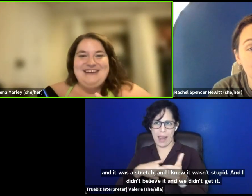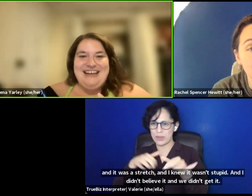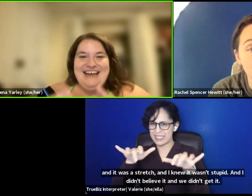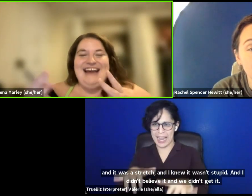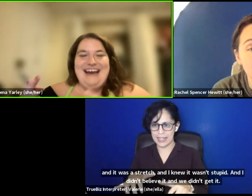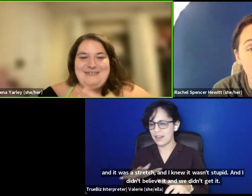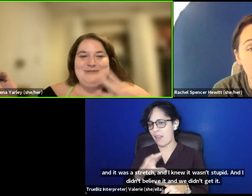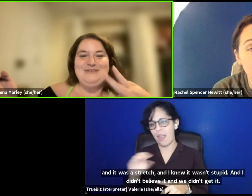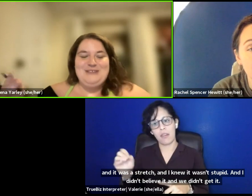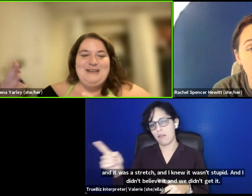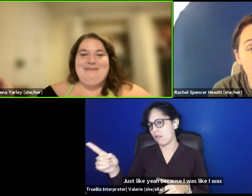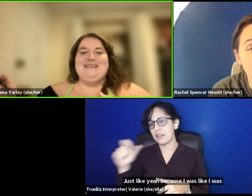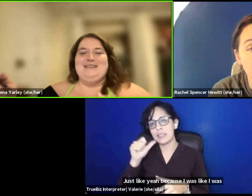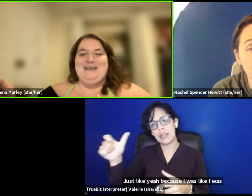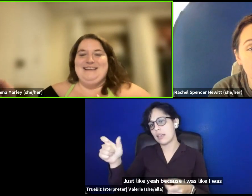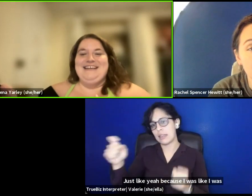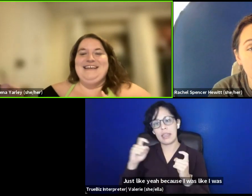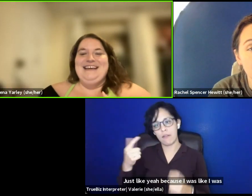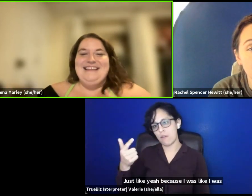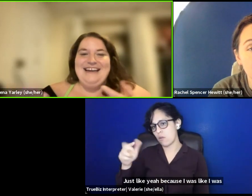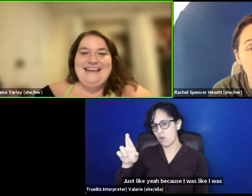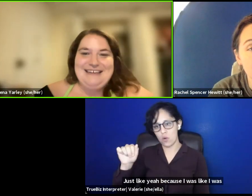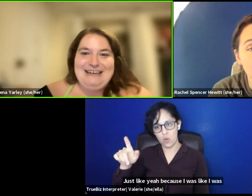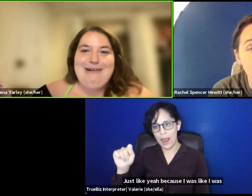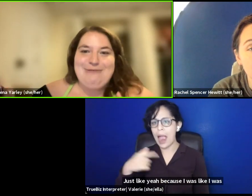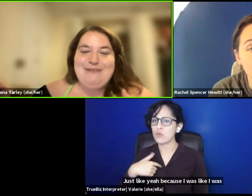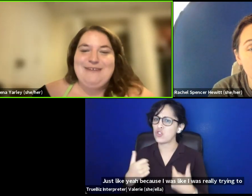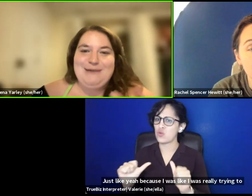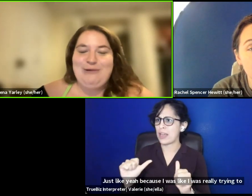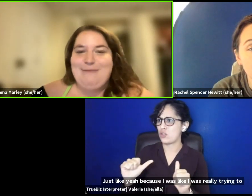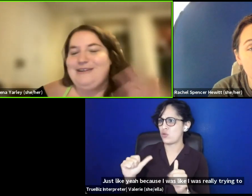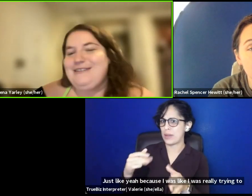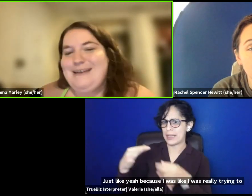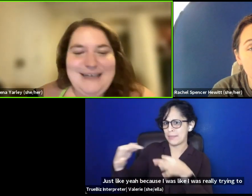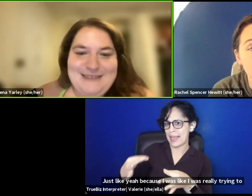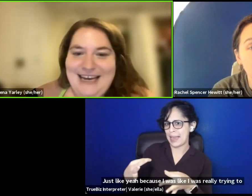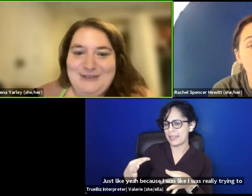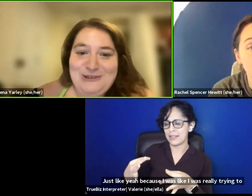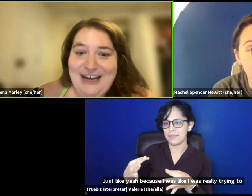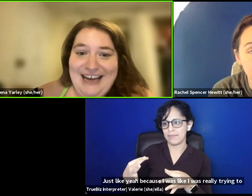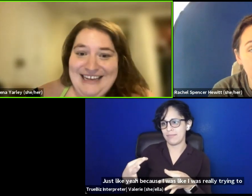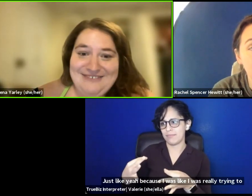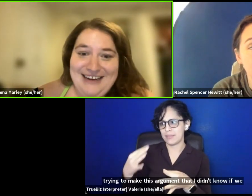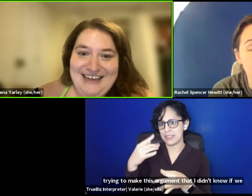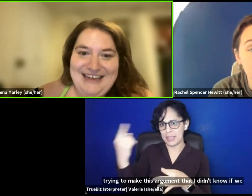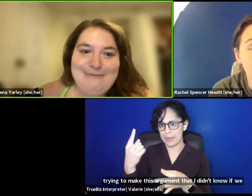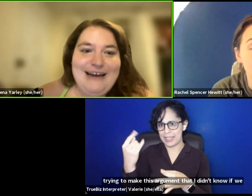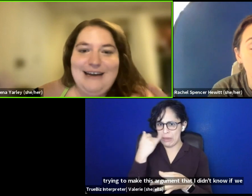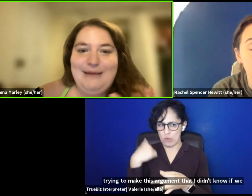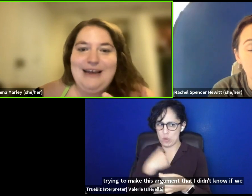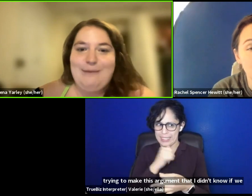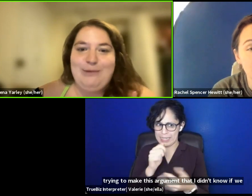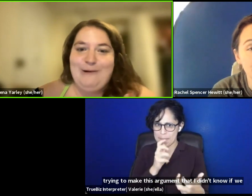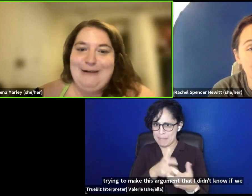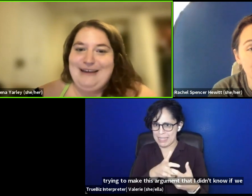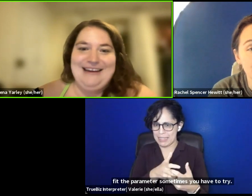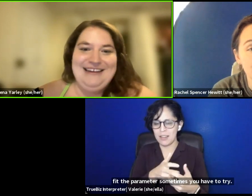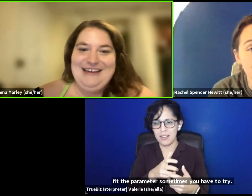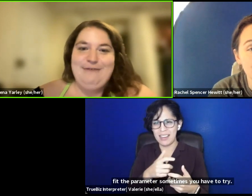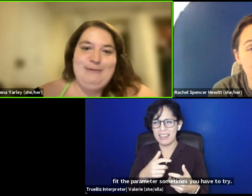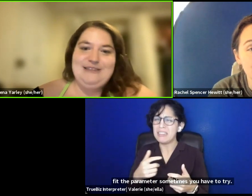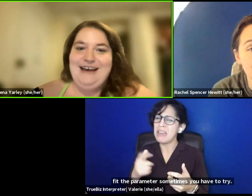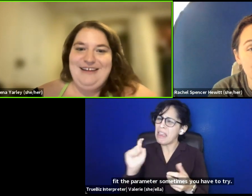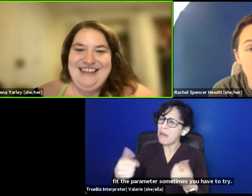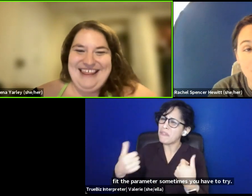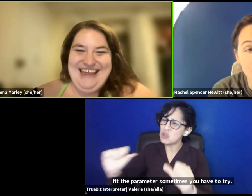because it was a stretch. Like I was really trying to make this argument that I didn't know if we fit the parameters. Sometimes you have to try, right? Like I'm not going to make up programming